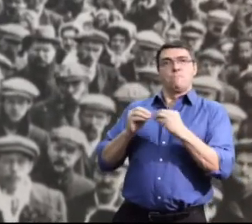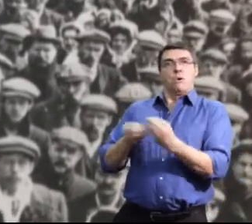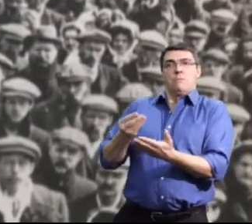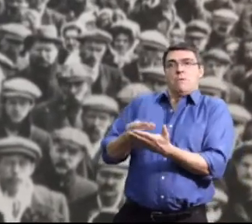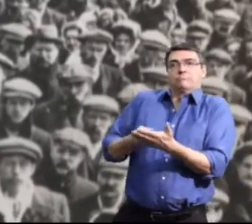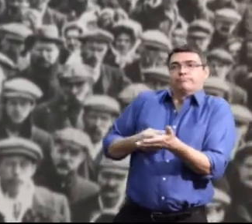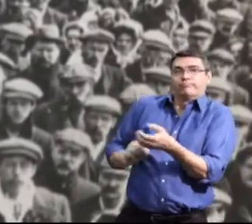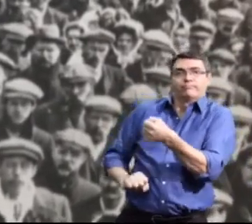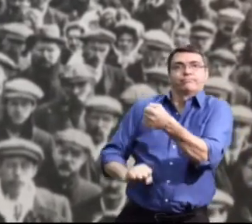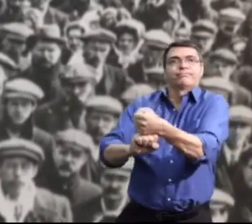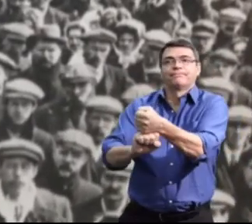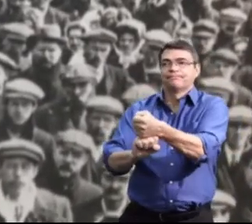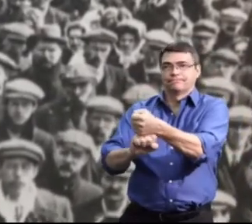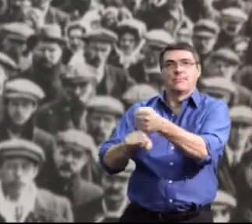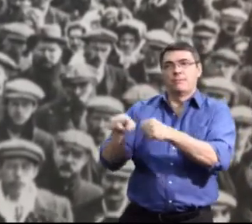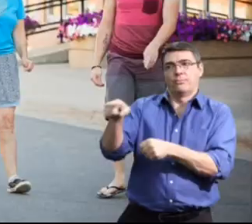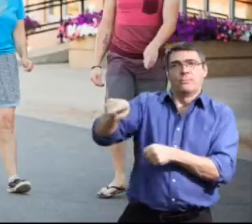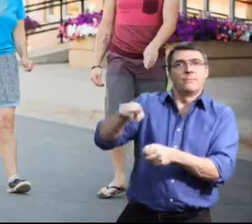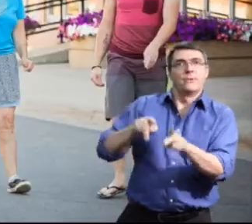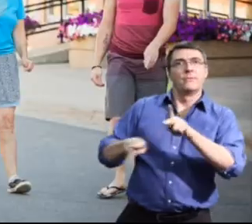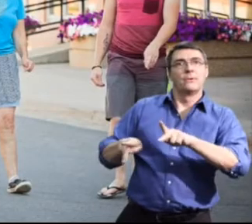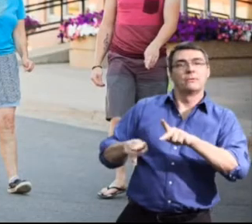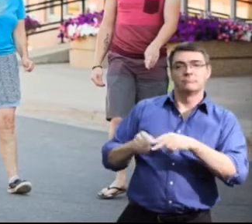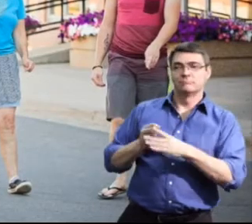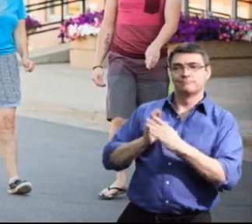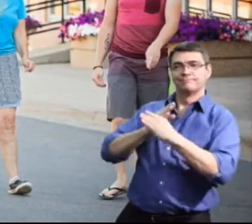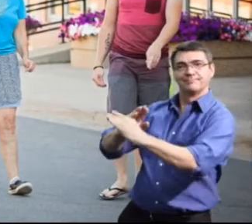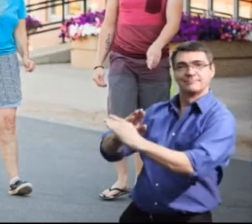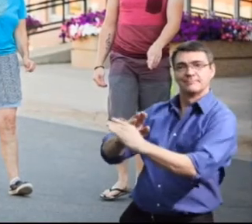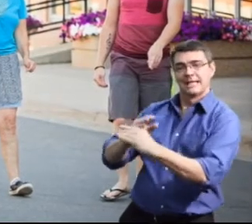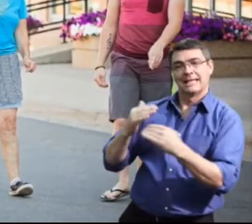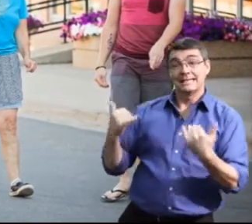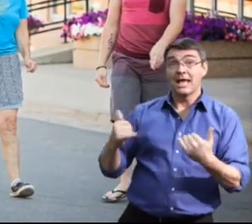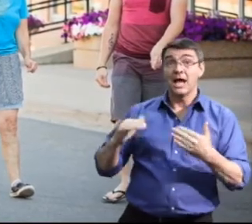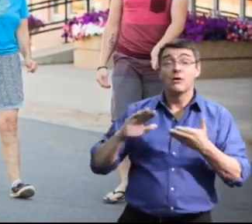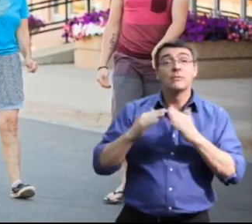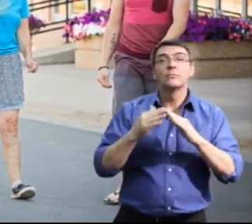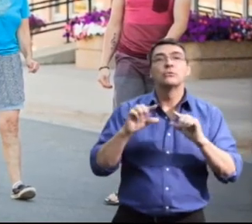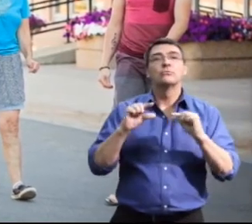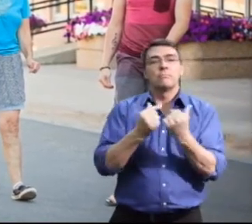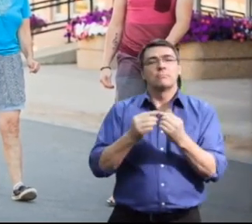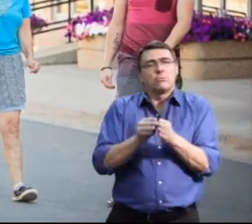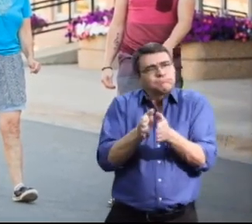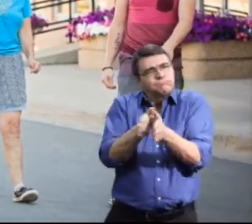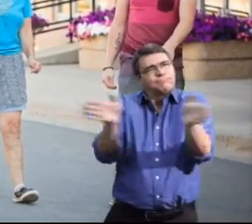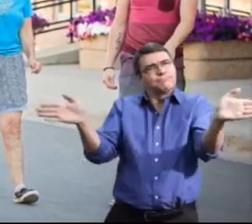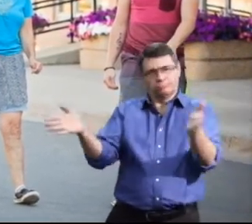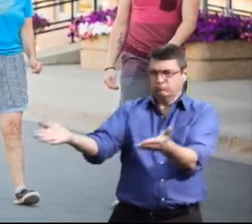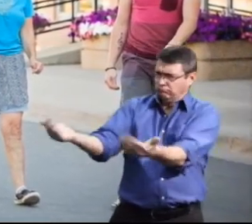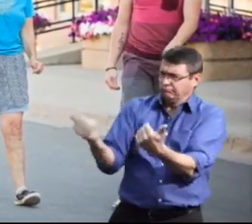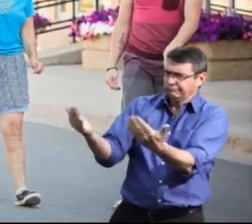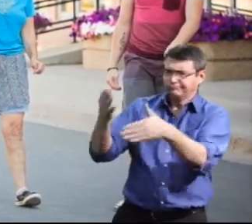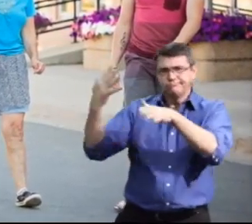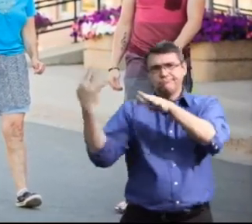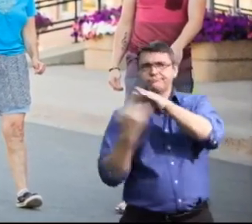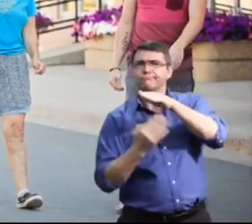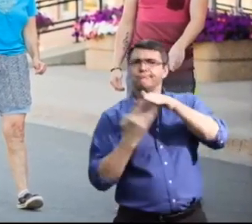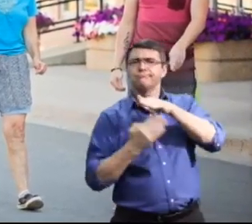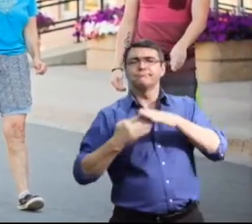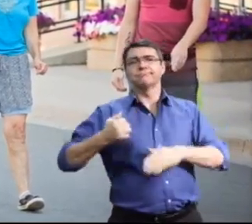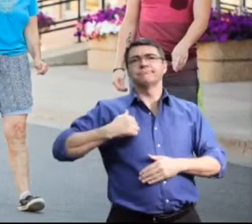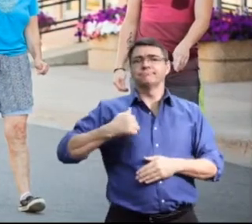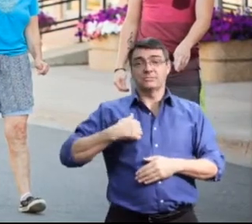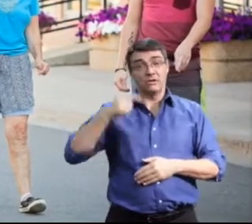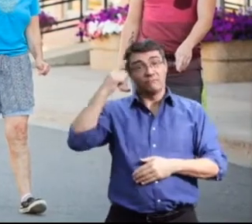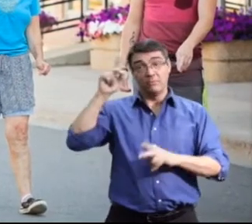for support from the community. Presently, community groups have been advocating for a more open Canadian immigration